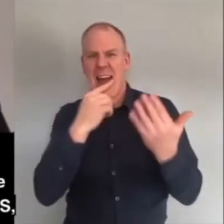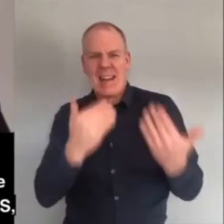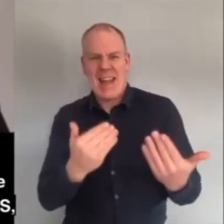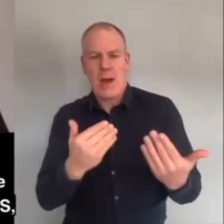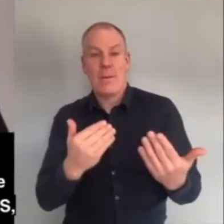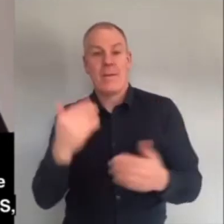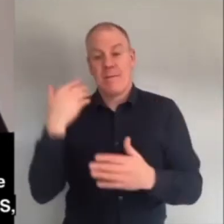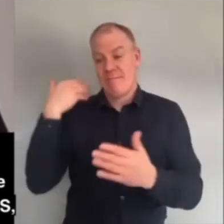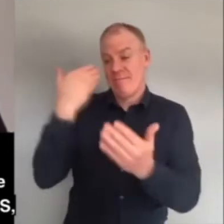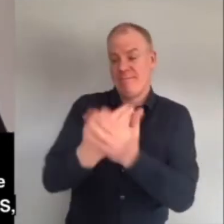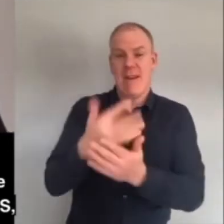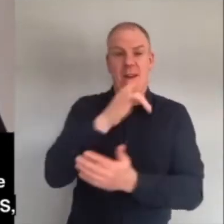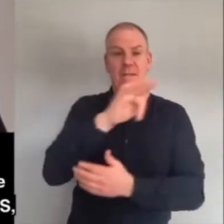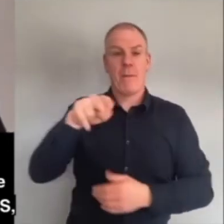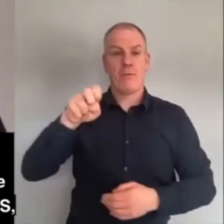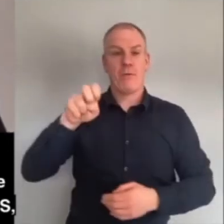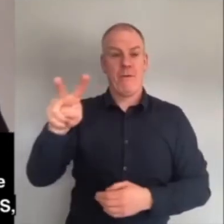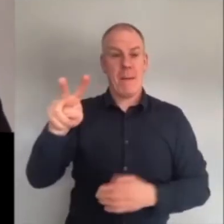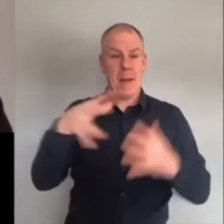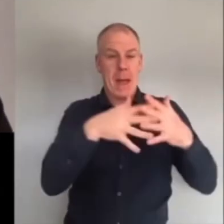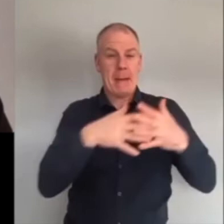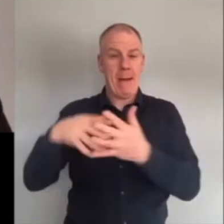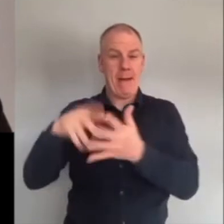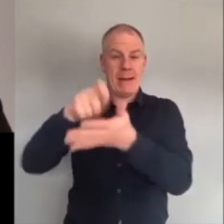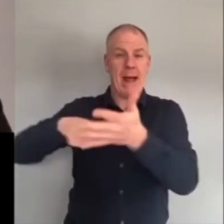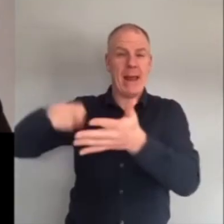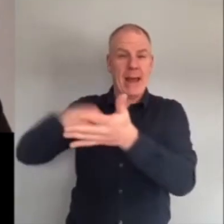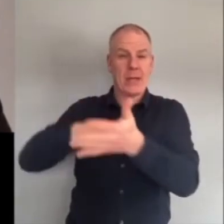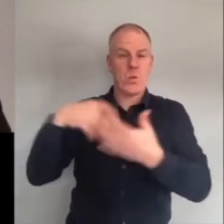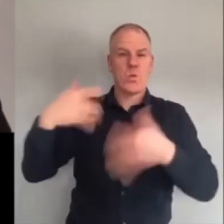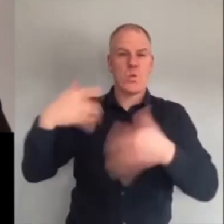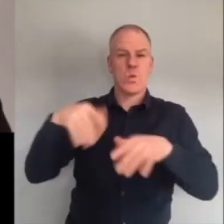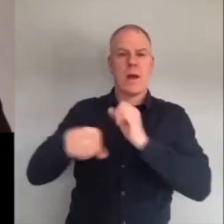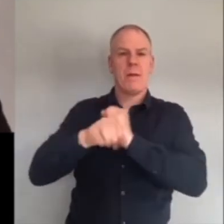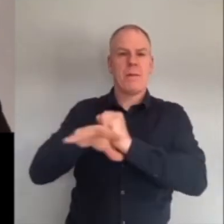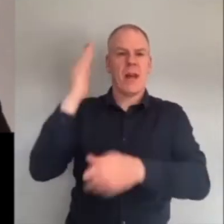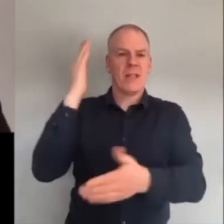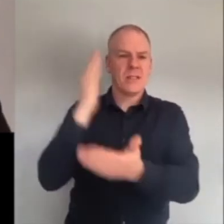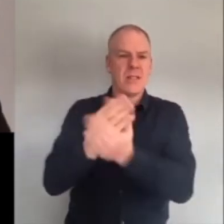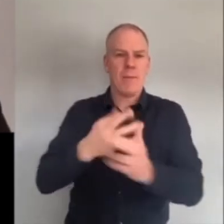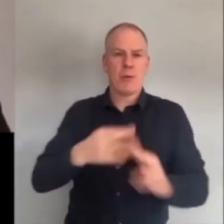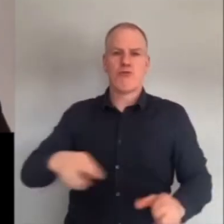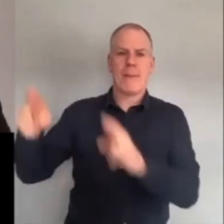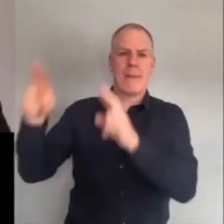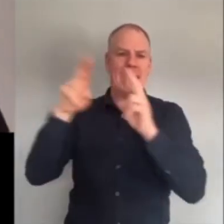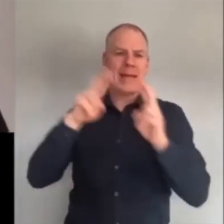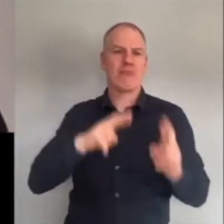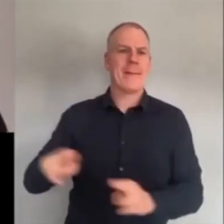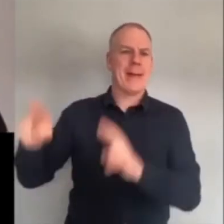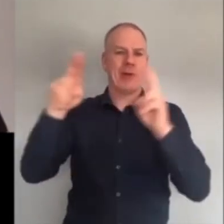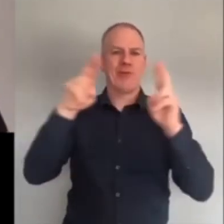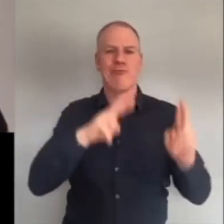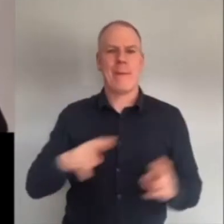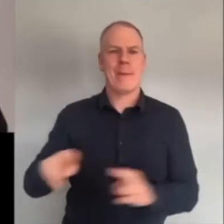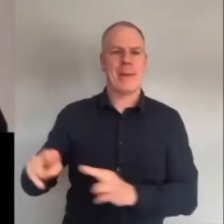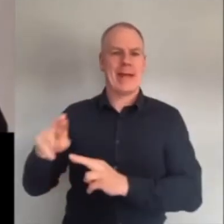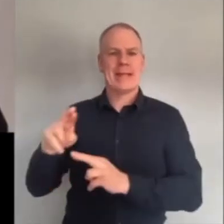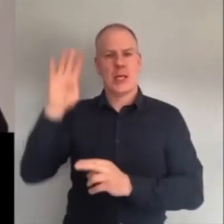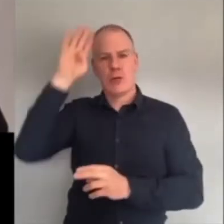since November, since the election in the US, that media have stopped repeating Trump's lies about election fraud.